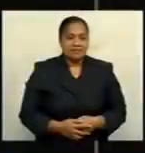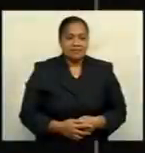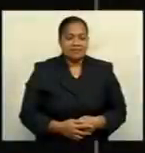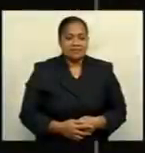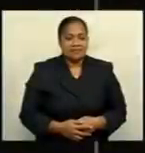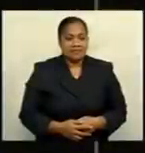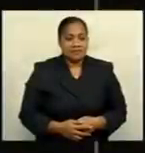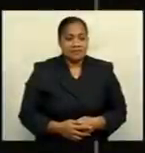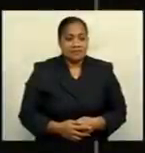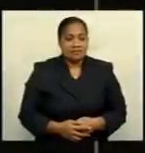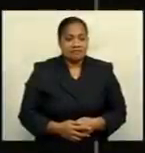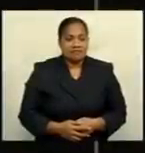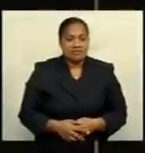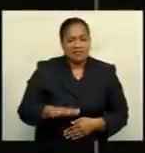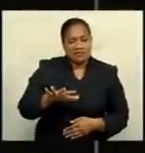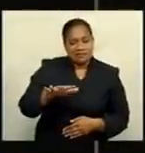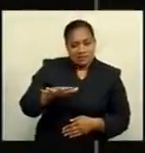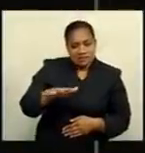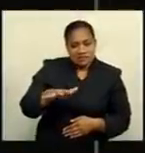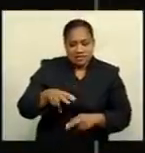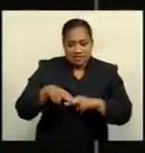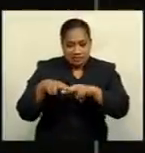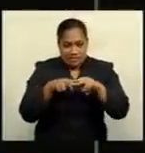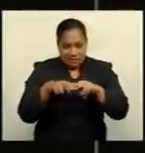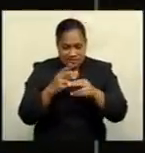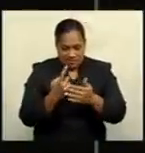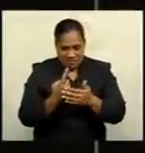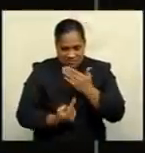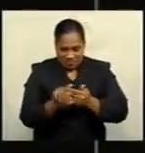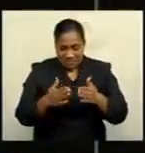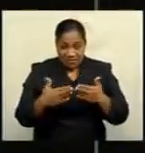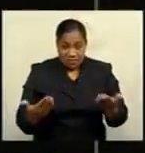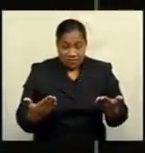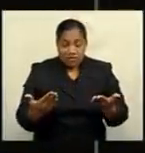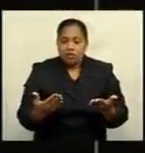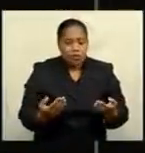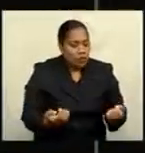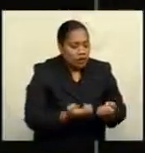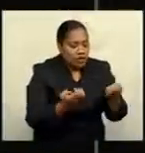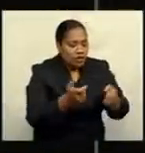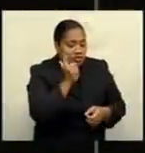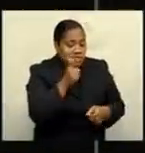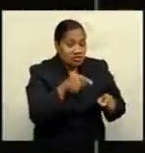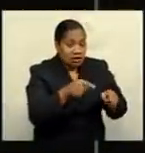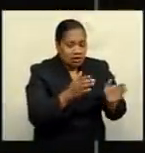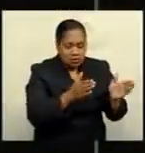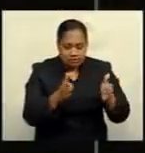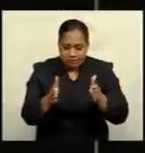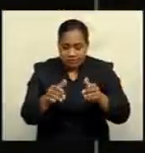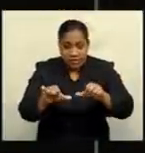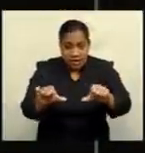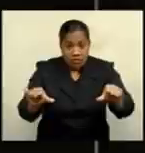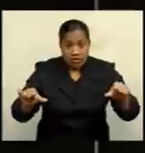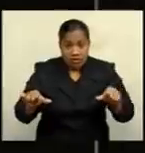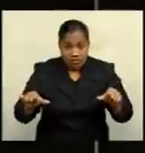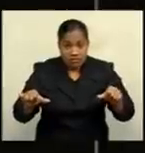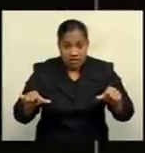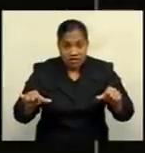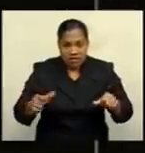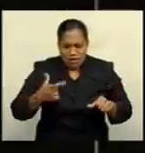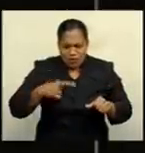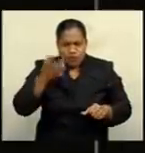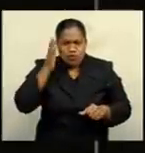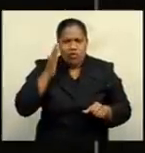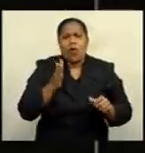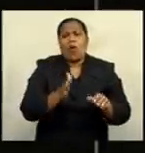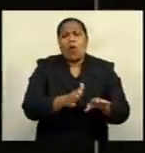The uncertain times Fiji is facing has encouraged a teacher to turn to agriculture. With school on a prolonged break,